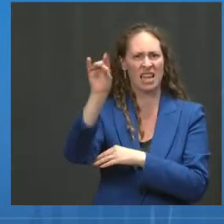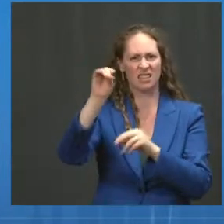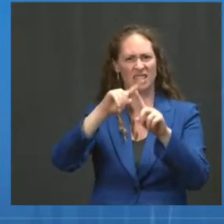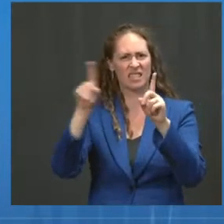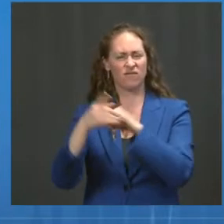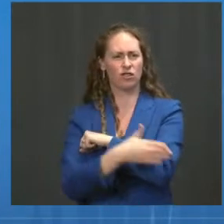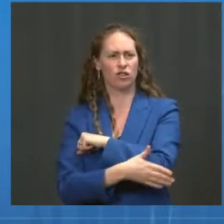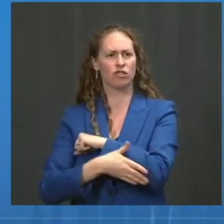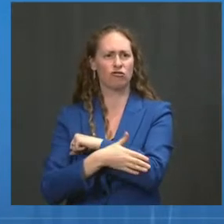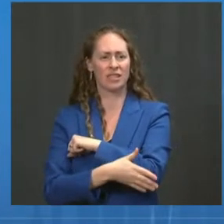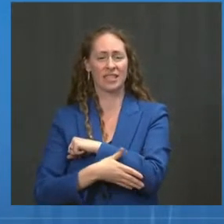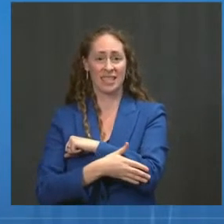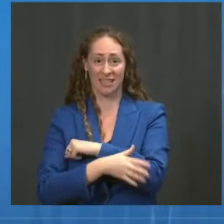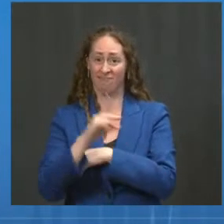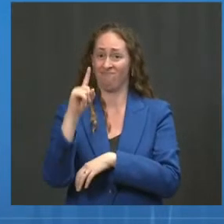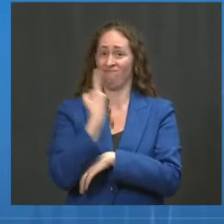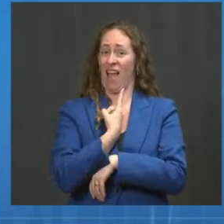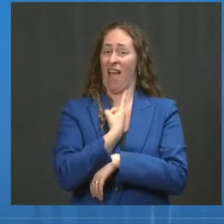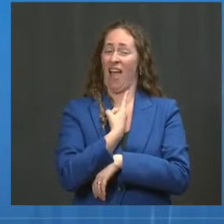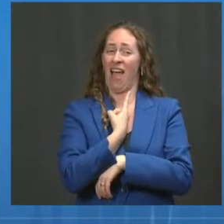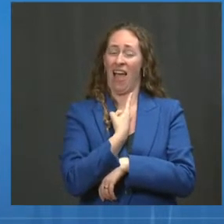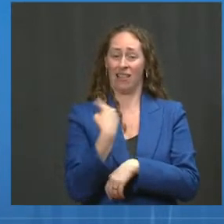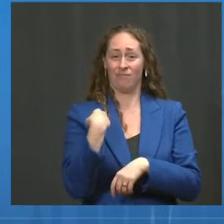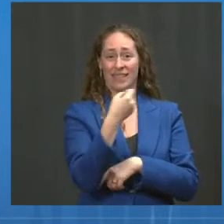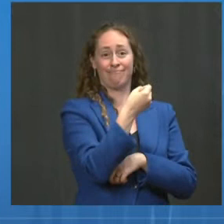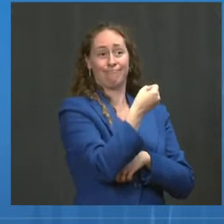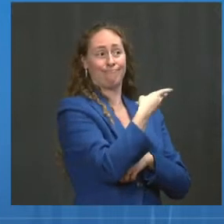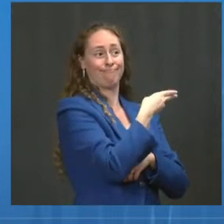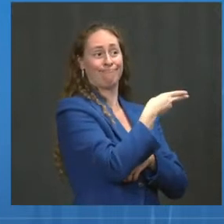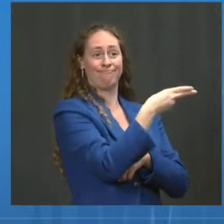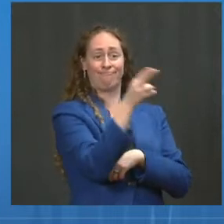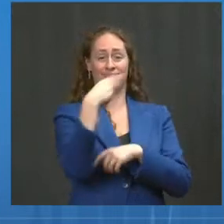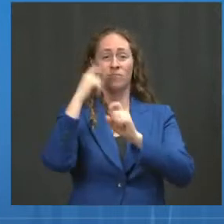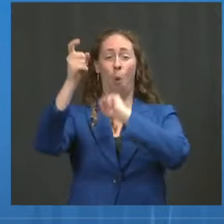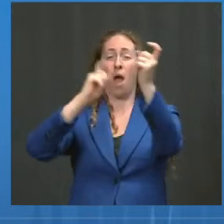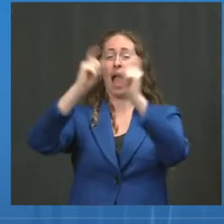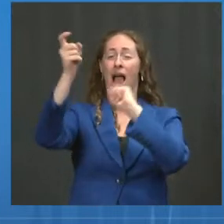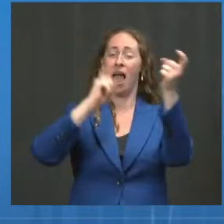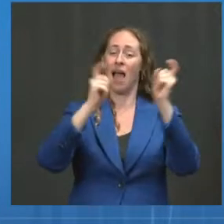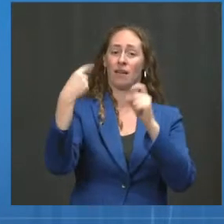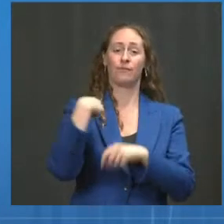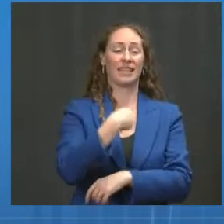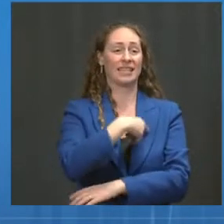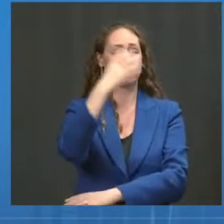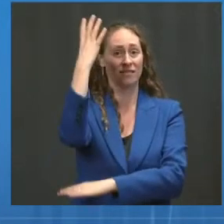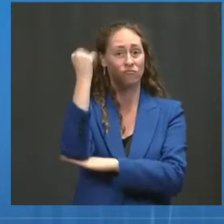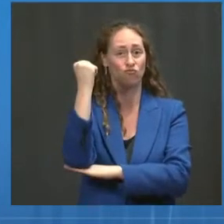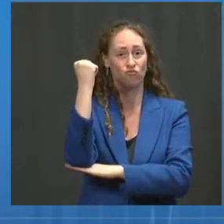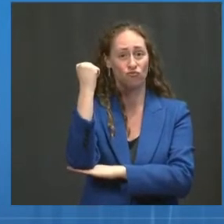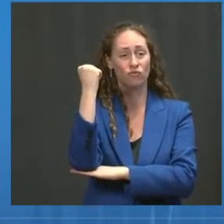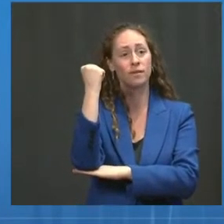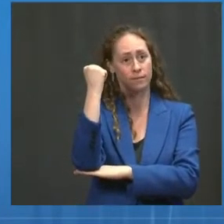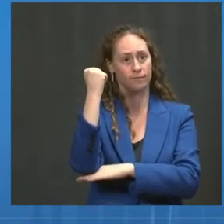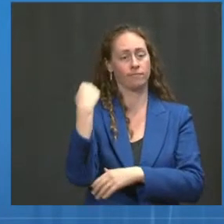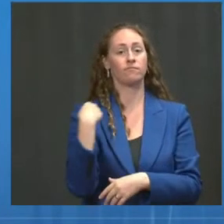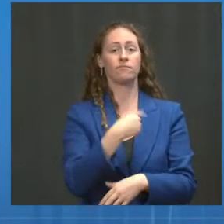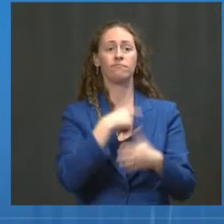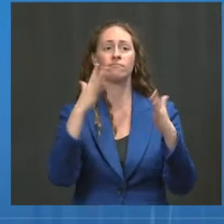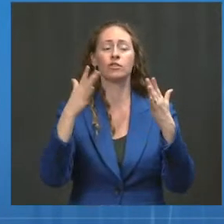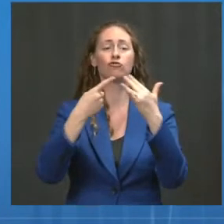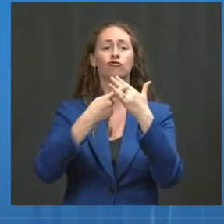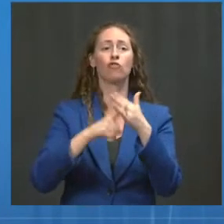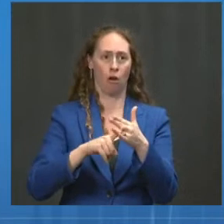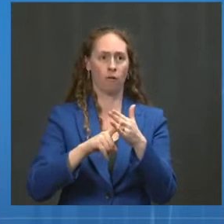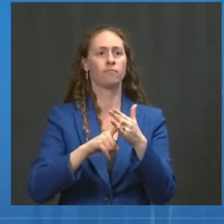countries in the world combined. And just this week, we started shipping the half-a-billion